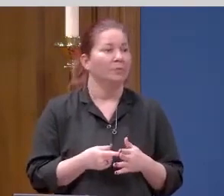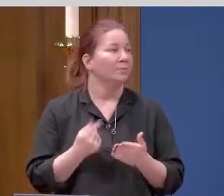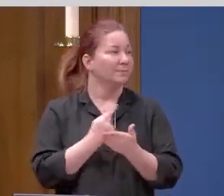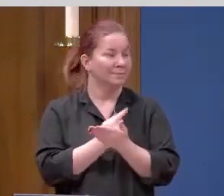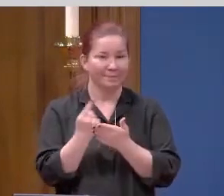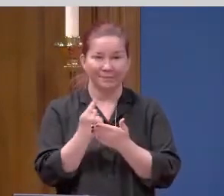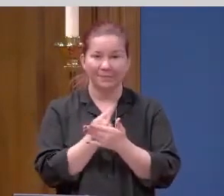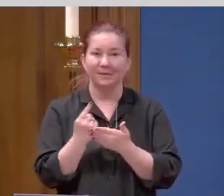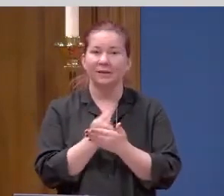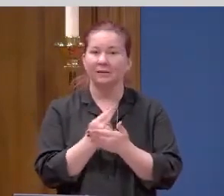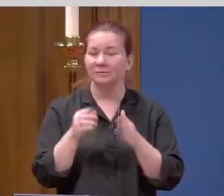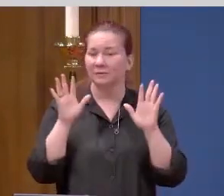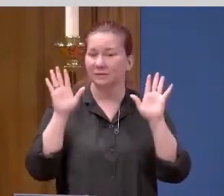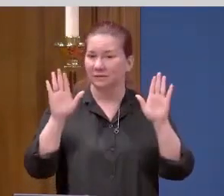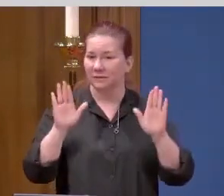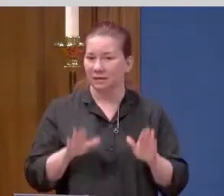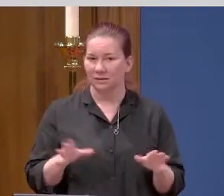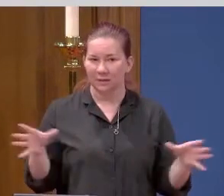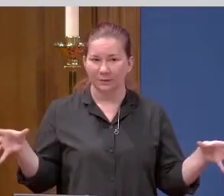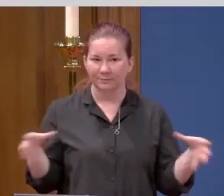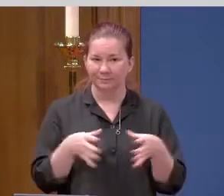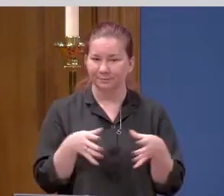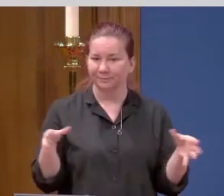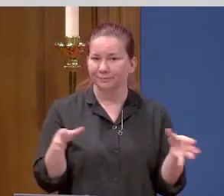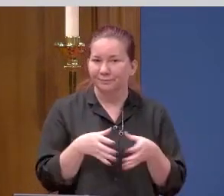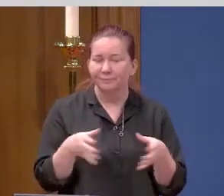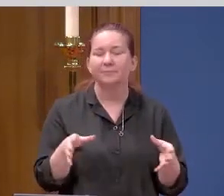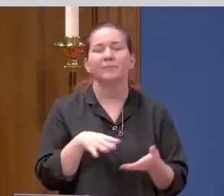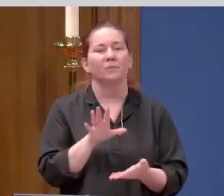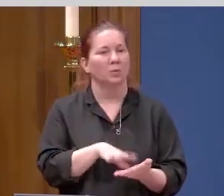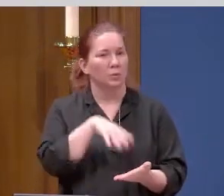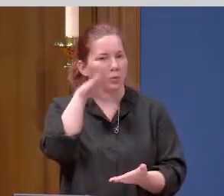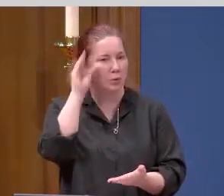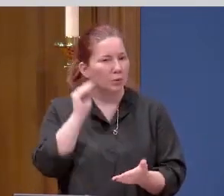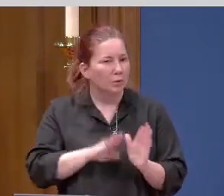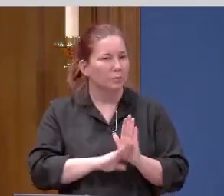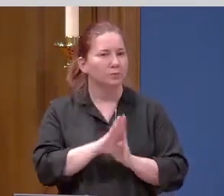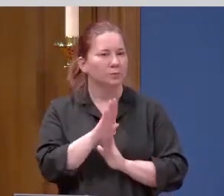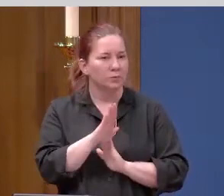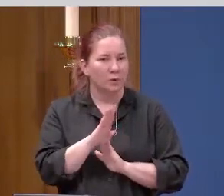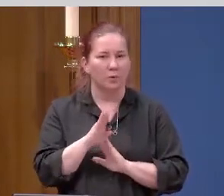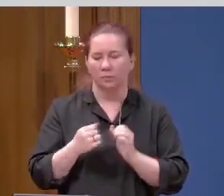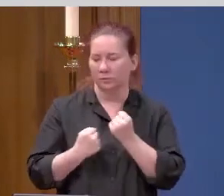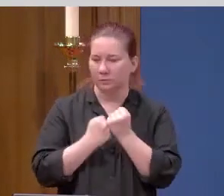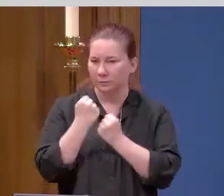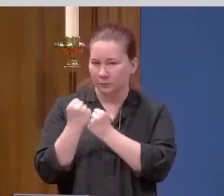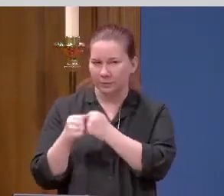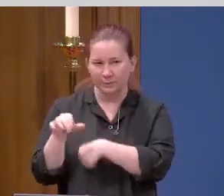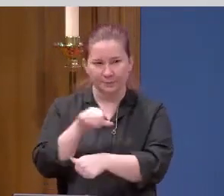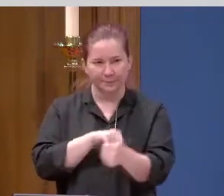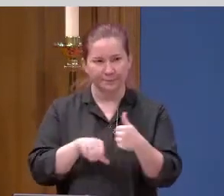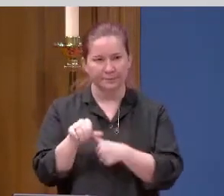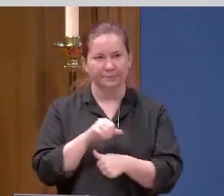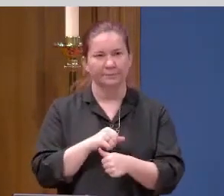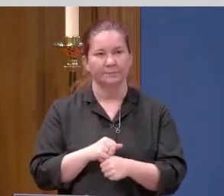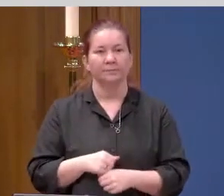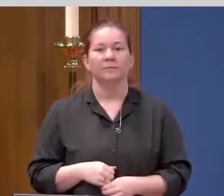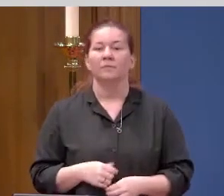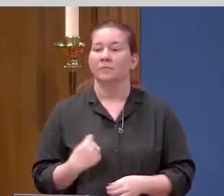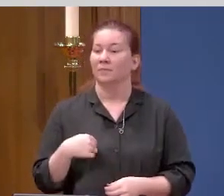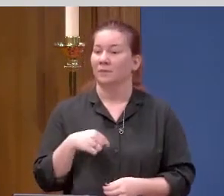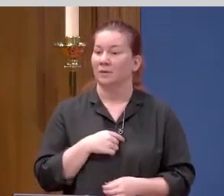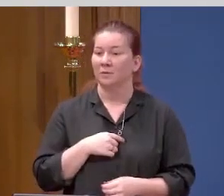to learn, to grow, to get nourished, to support one another. We wish one another